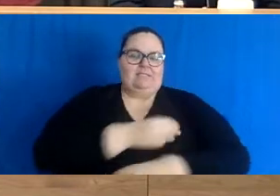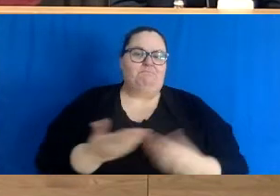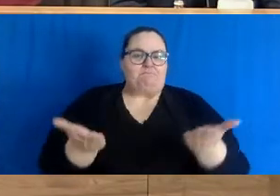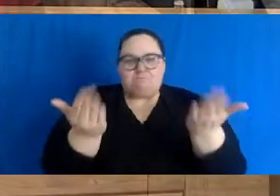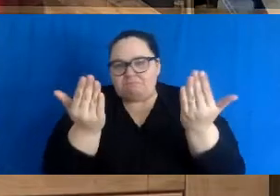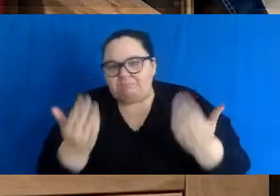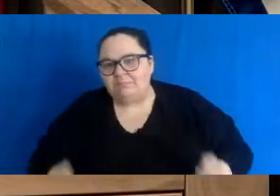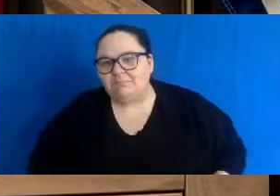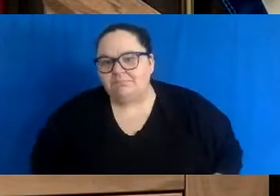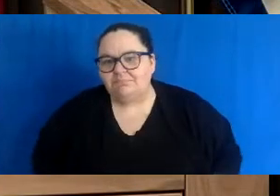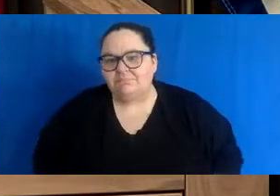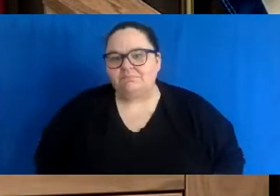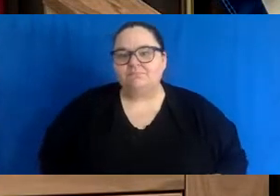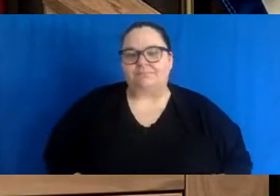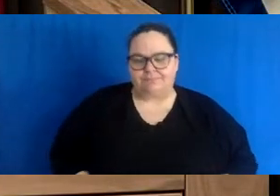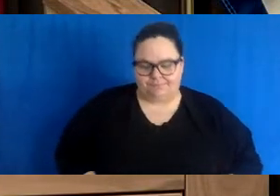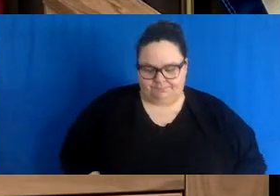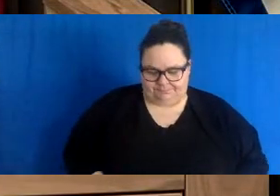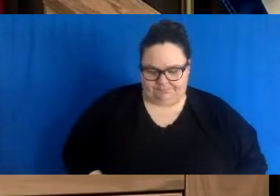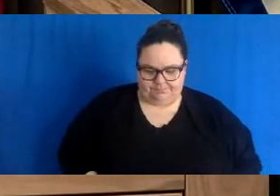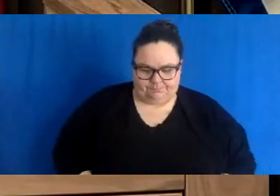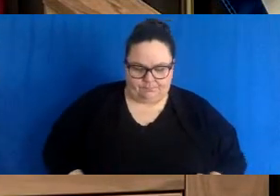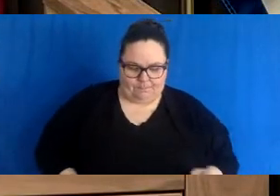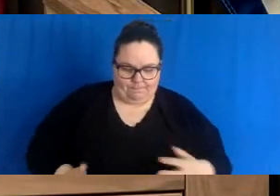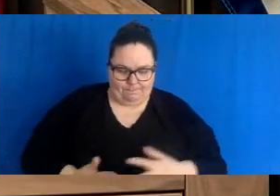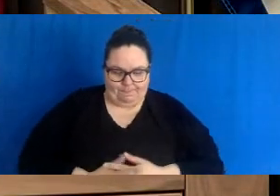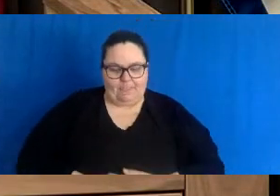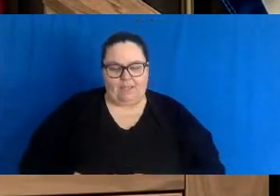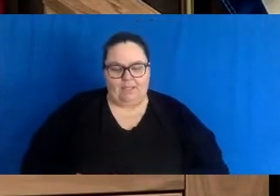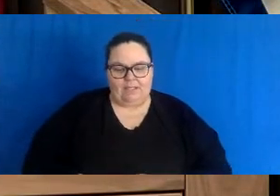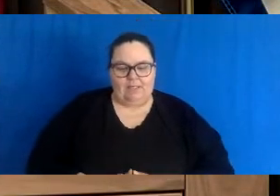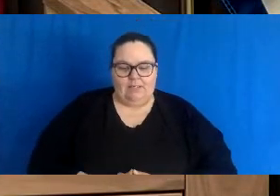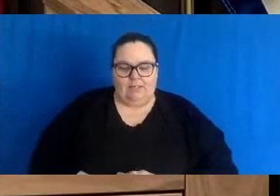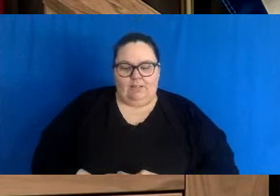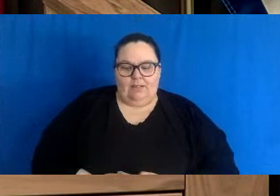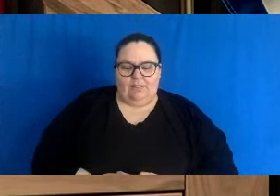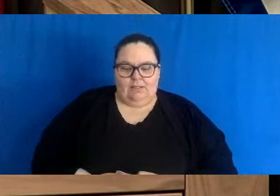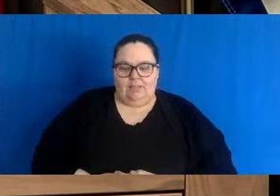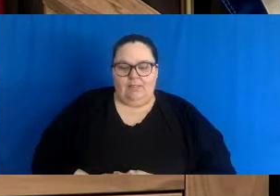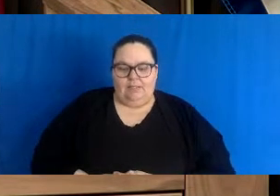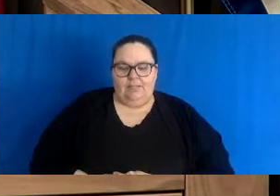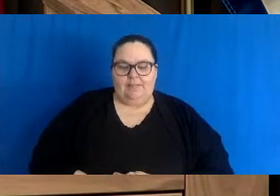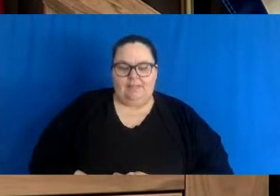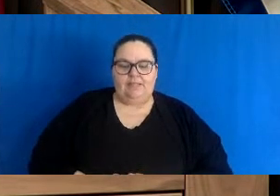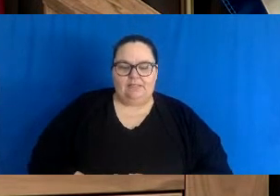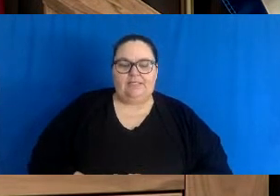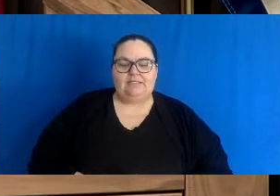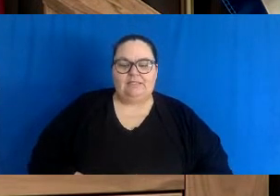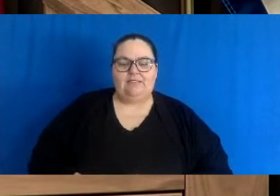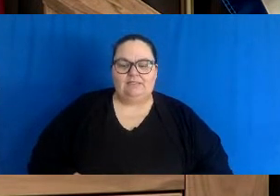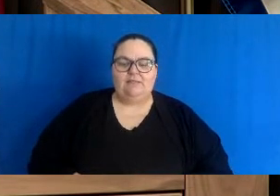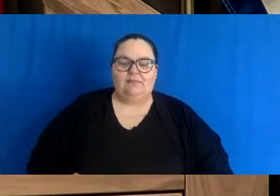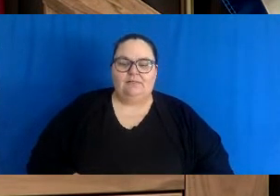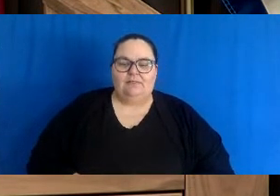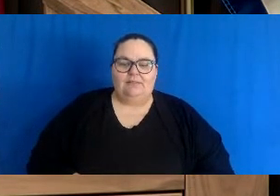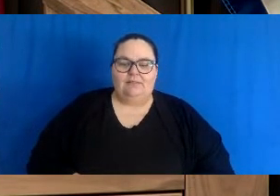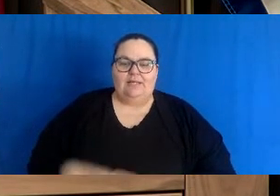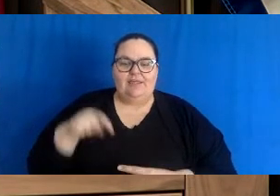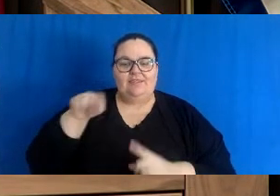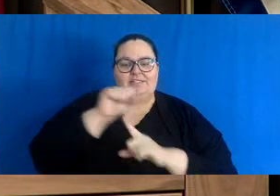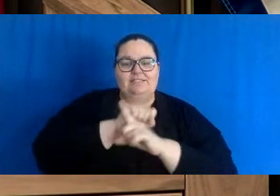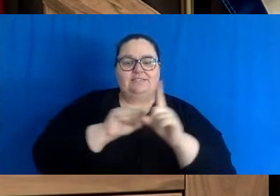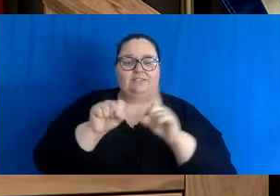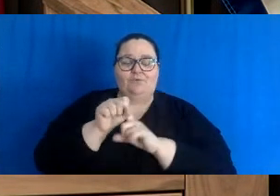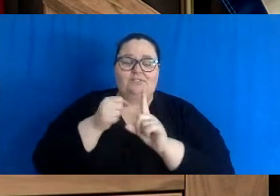I think that, you know, everything has to be on the table. And I think the difference and nuance here is that this is a situation that's now impacting the masses